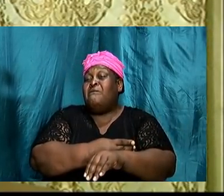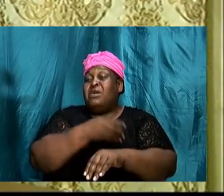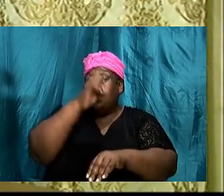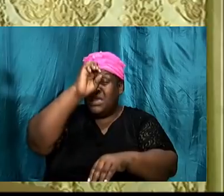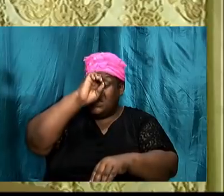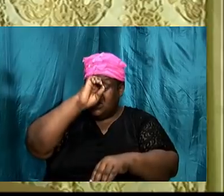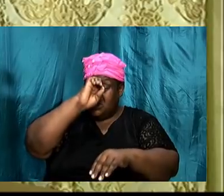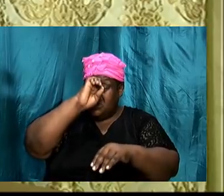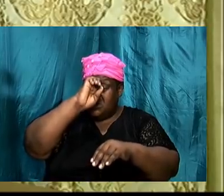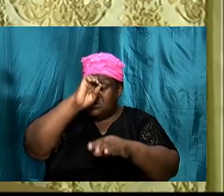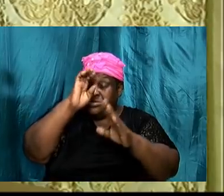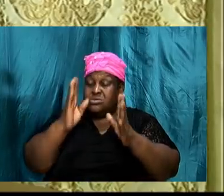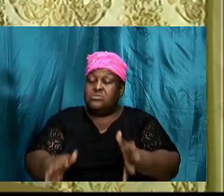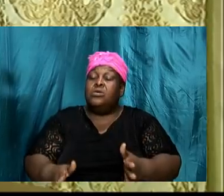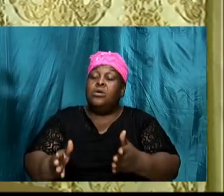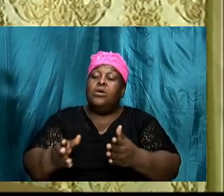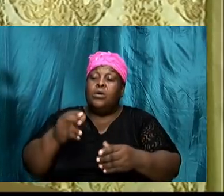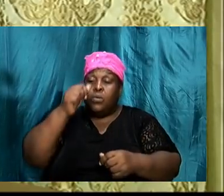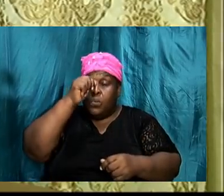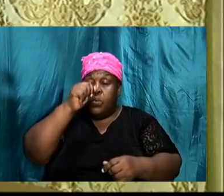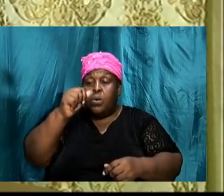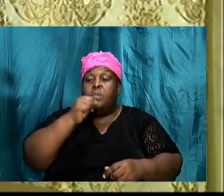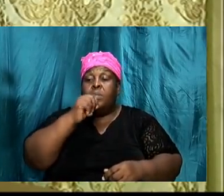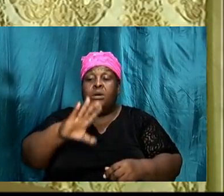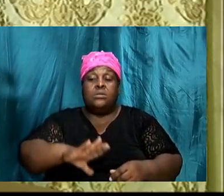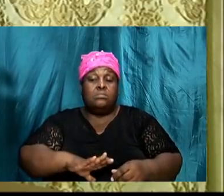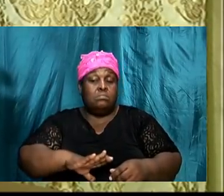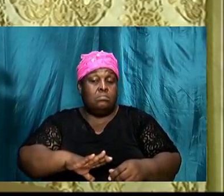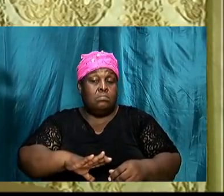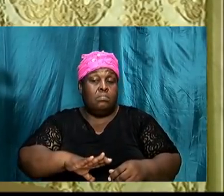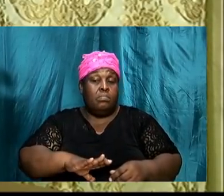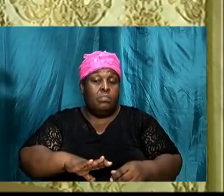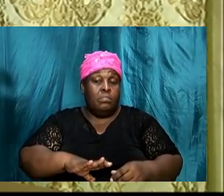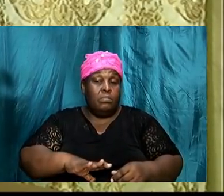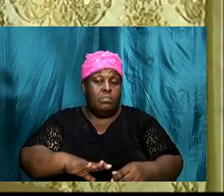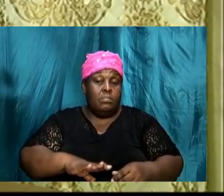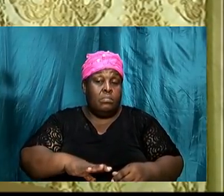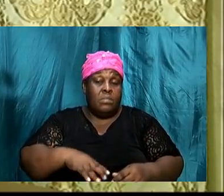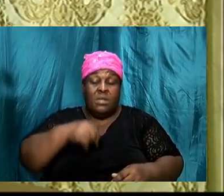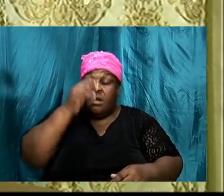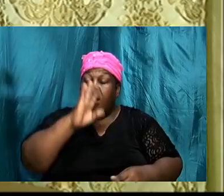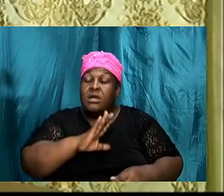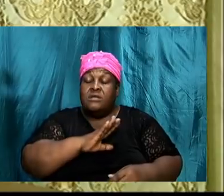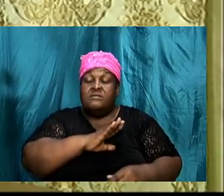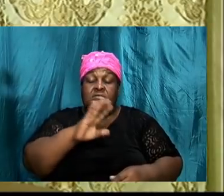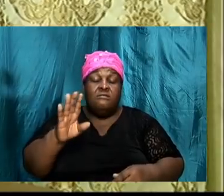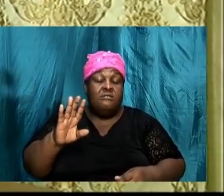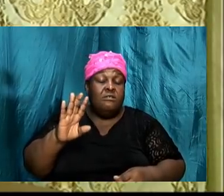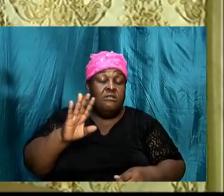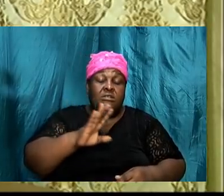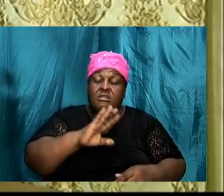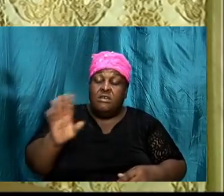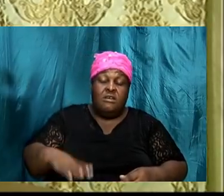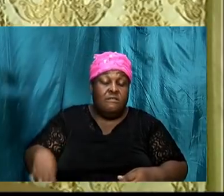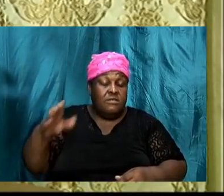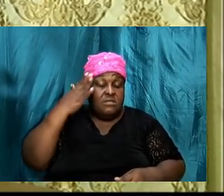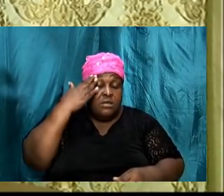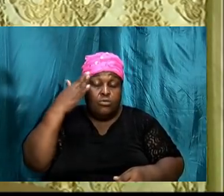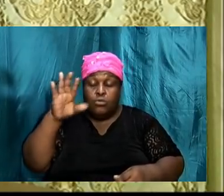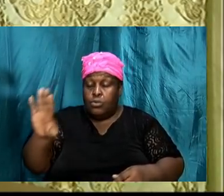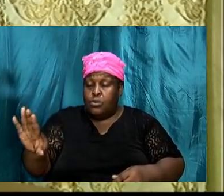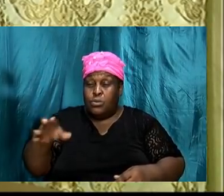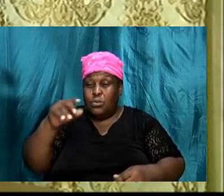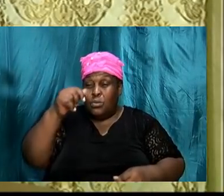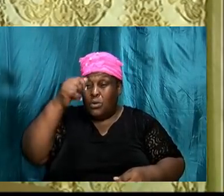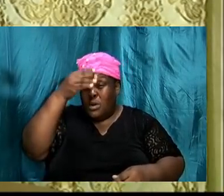we said it last week, that Abraham did not know completely God's will. And because of this,